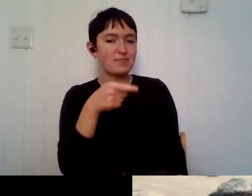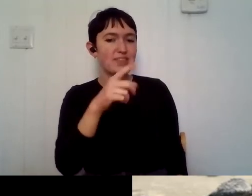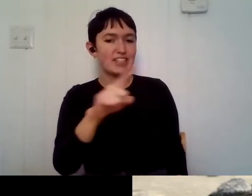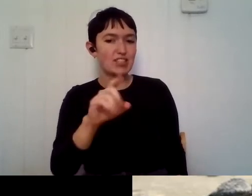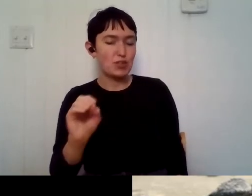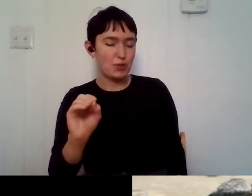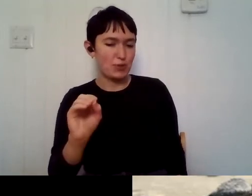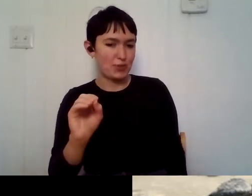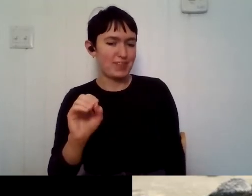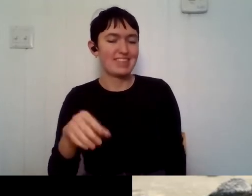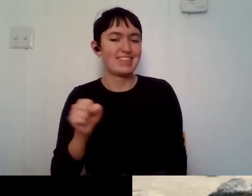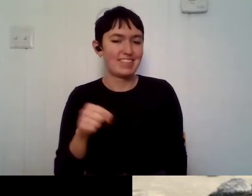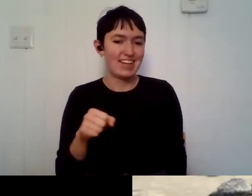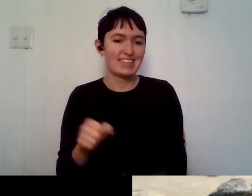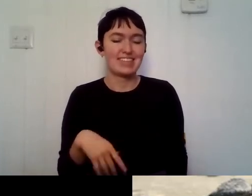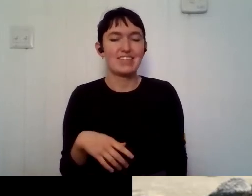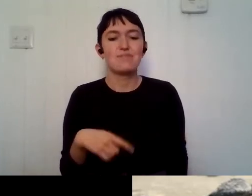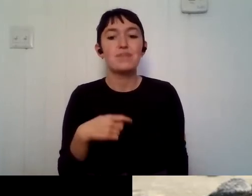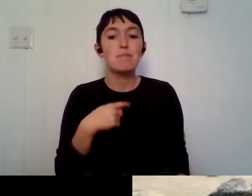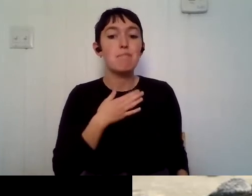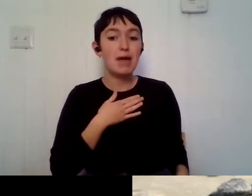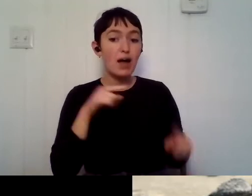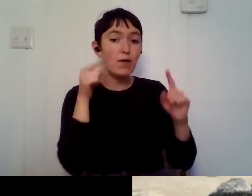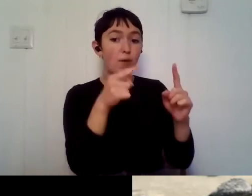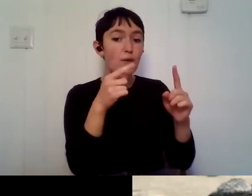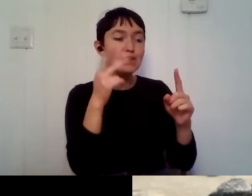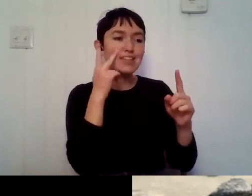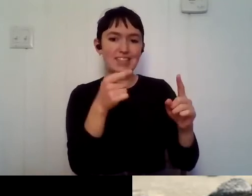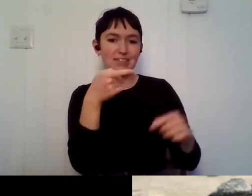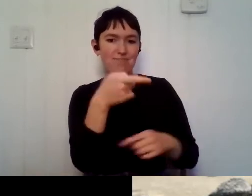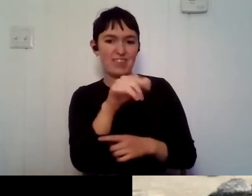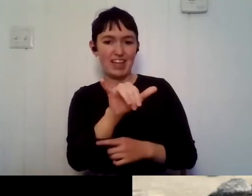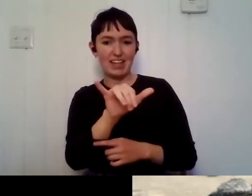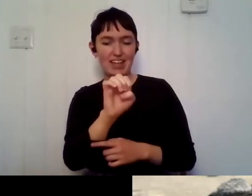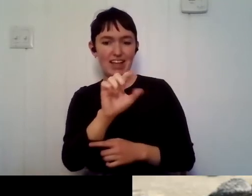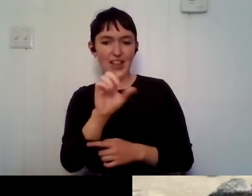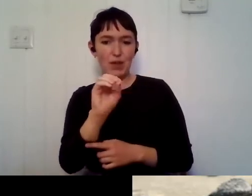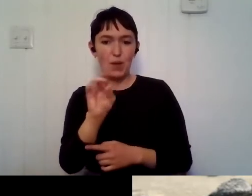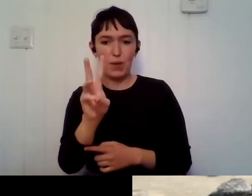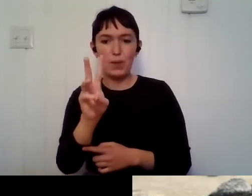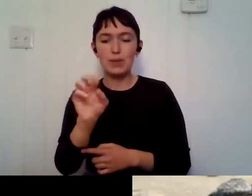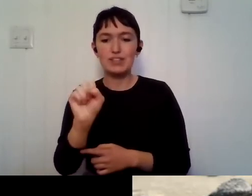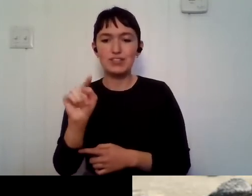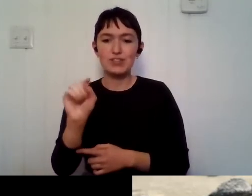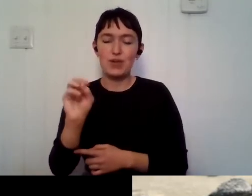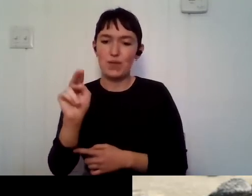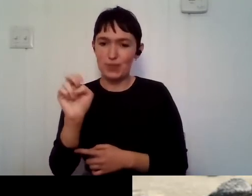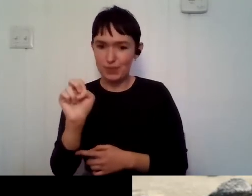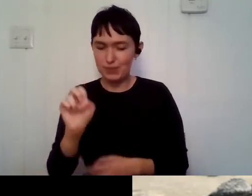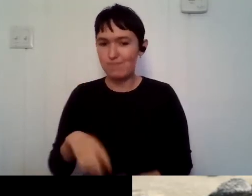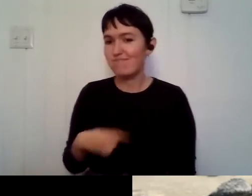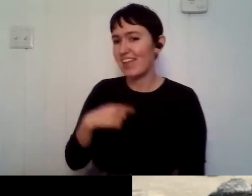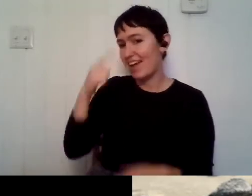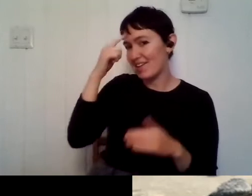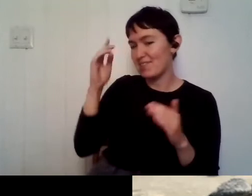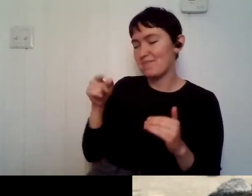to see some at Yellowstone this year. Very cool. Well, I hope you see one like very definitely for sure in the future. So you can check that off the